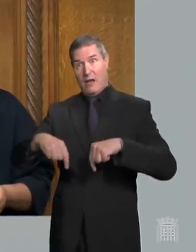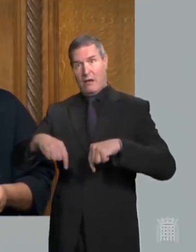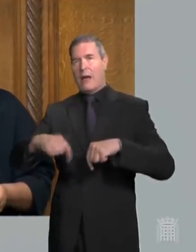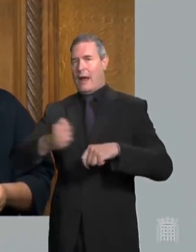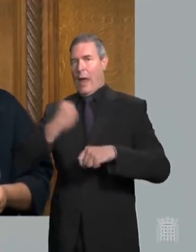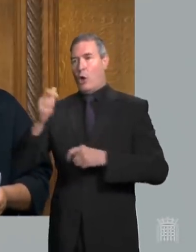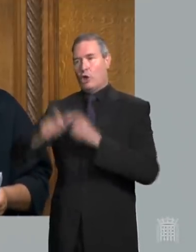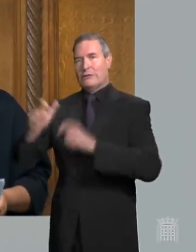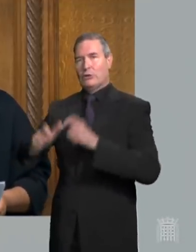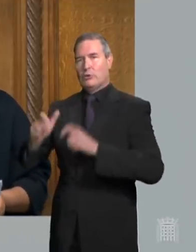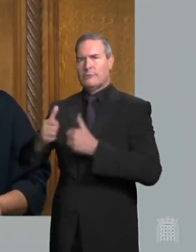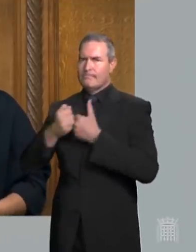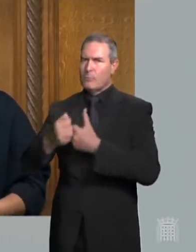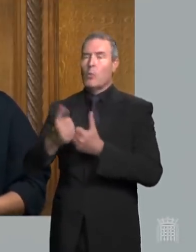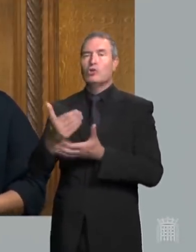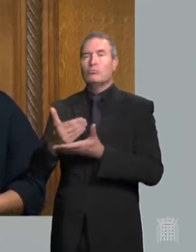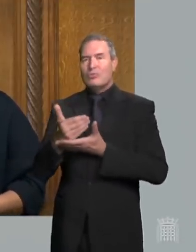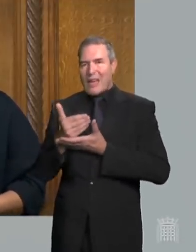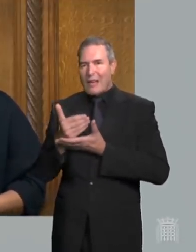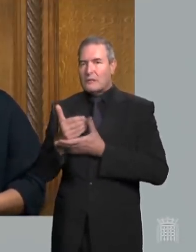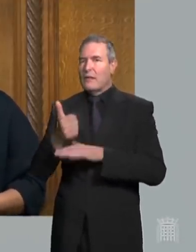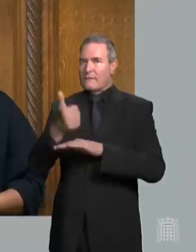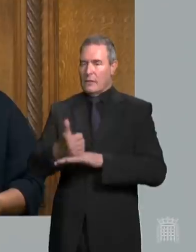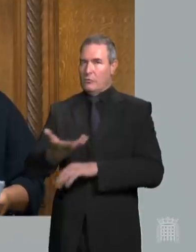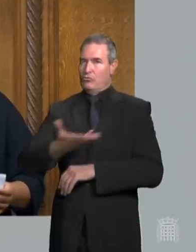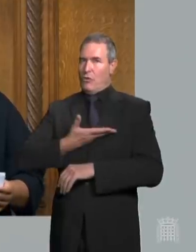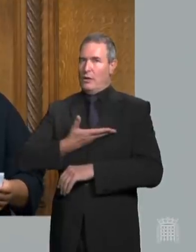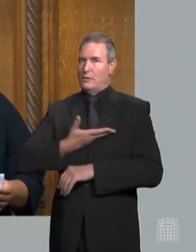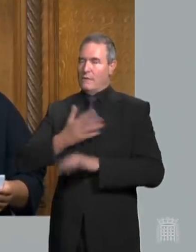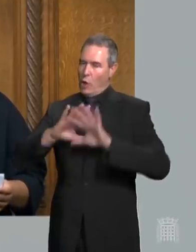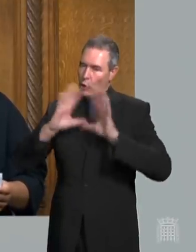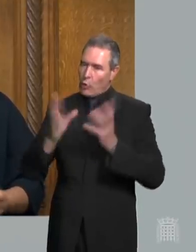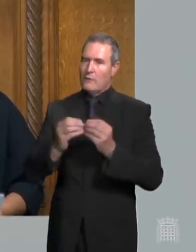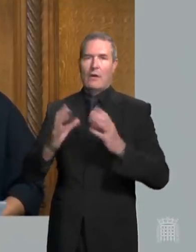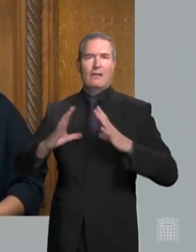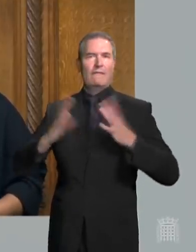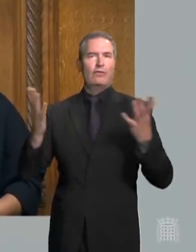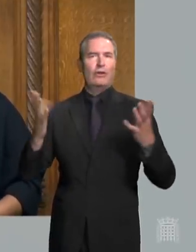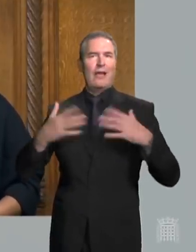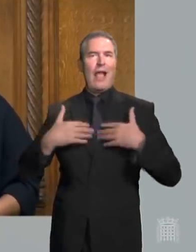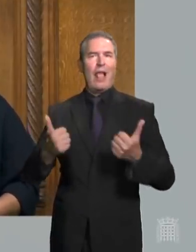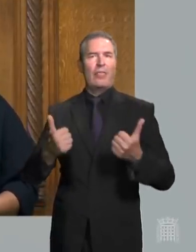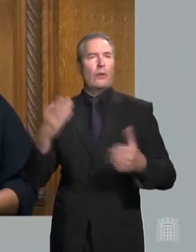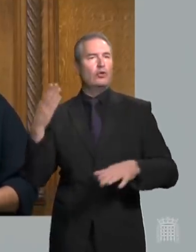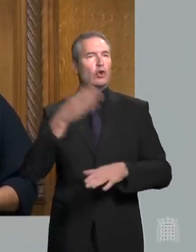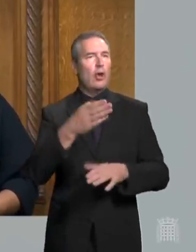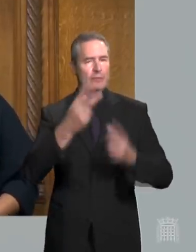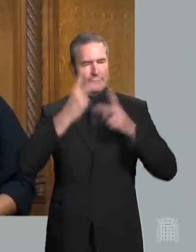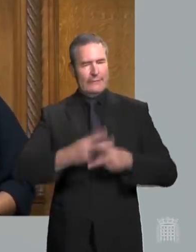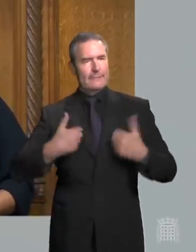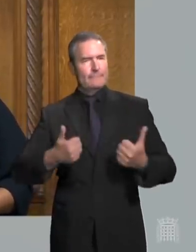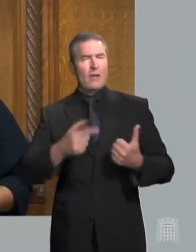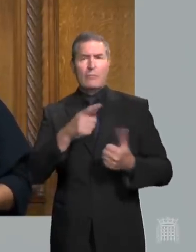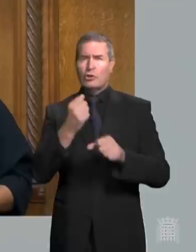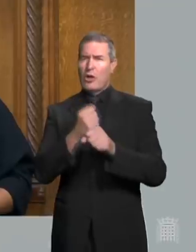constituents remain committed to protect the fundamental right of universal health care free at the point of delivery but this government remains a